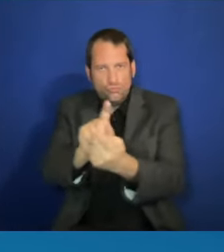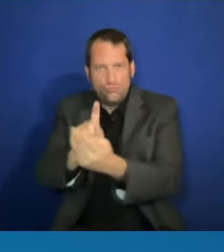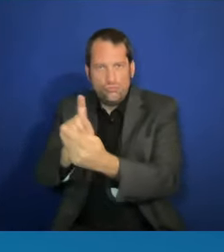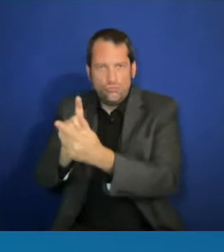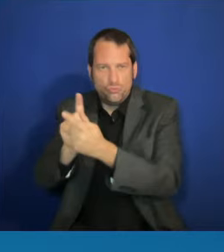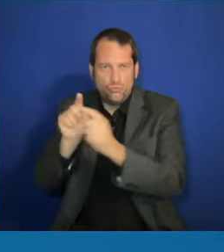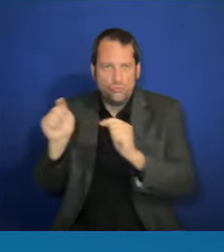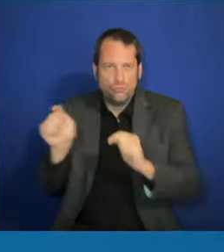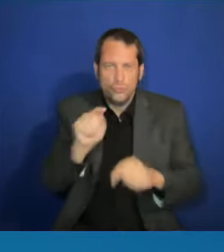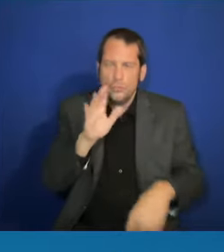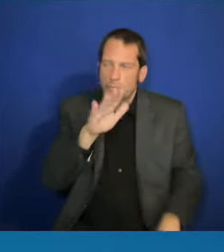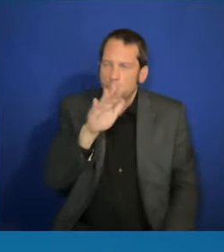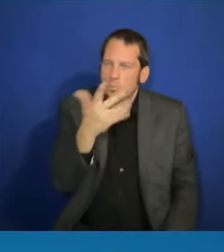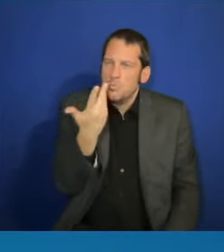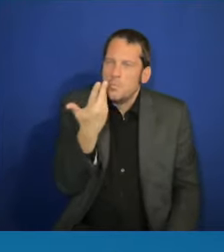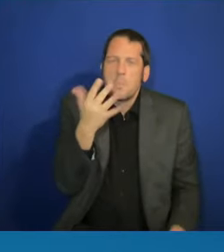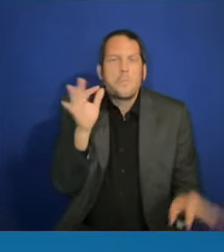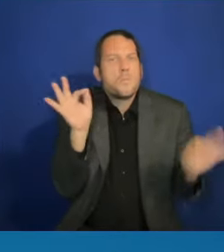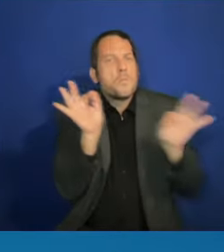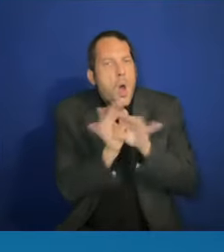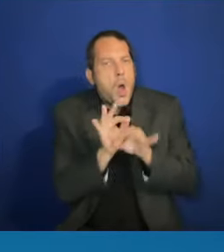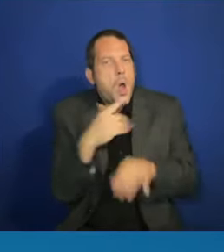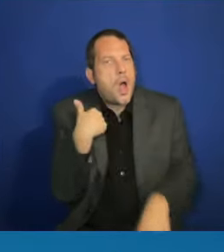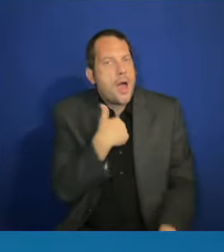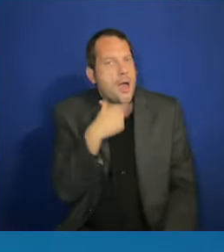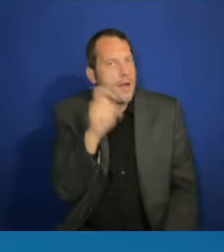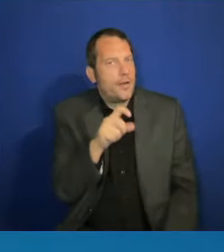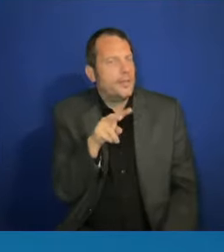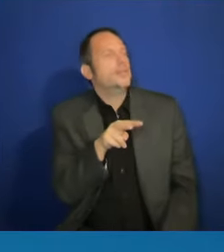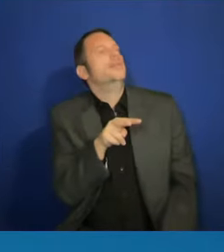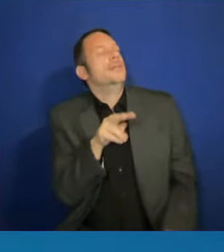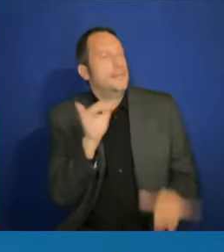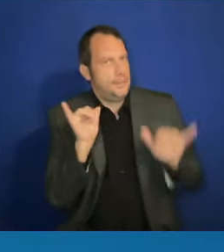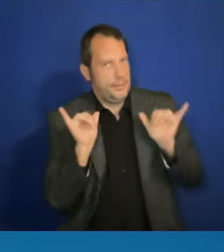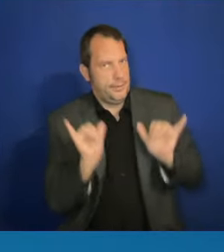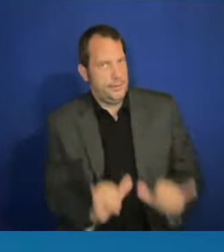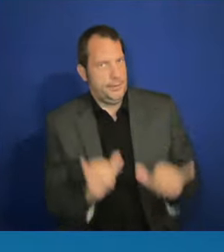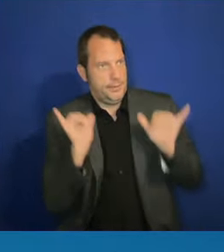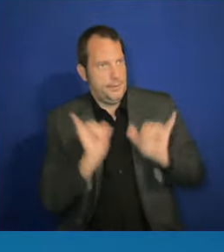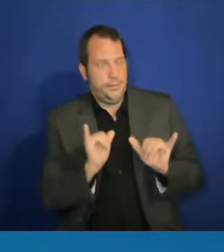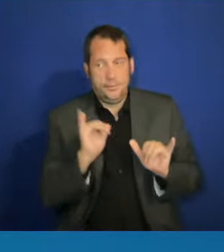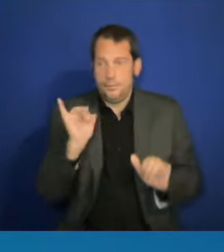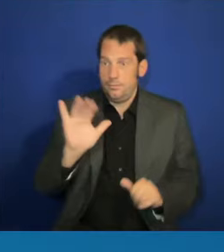of them, in their lifetime, they've only known the climate crisis.